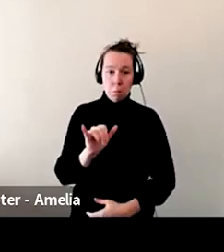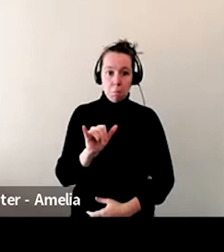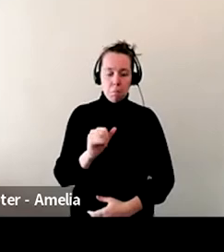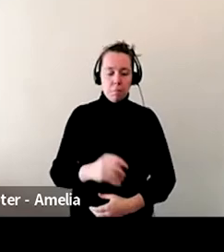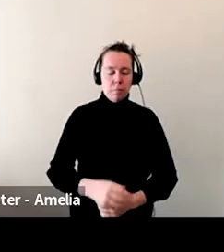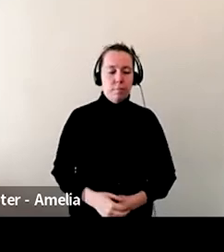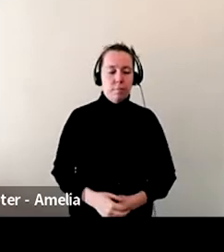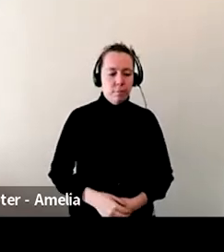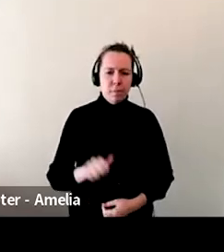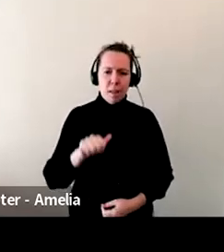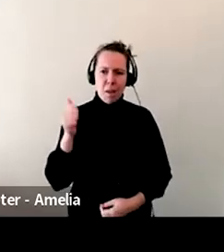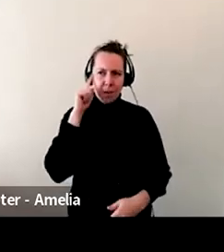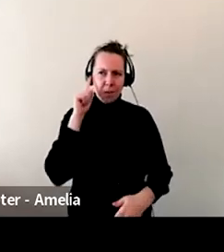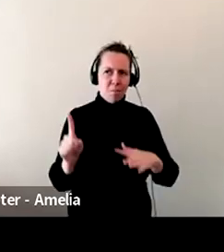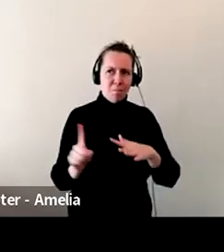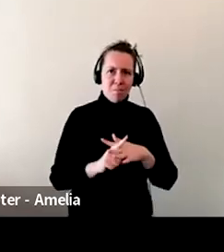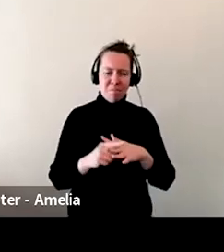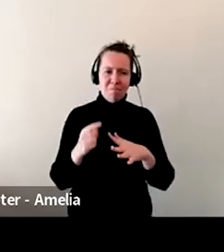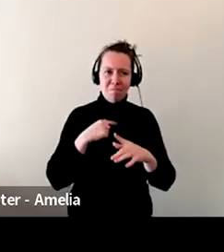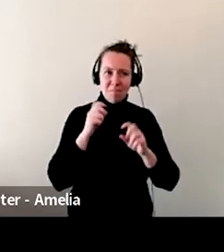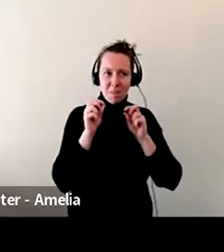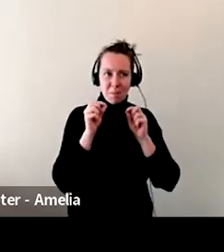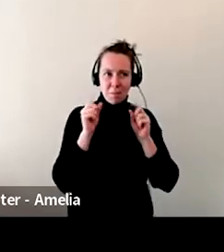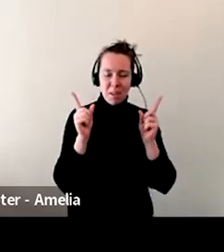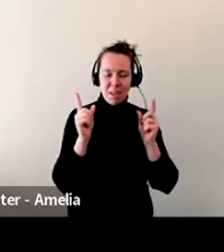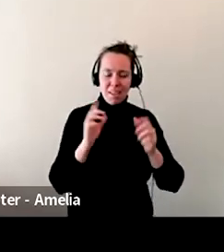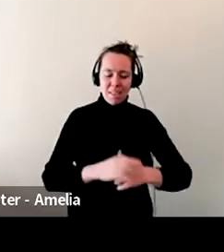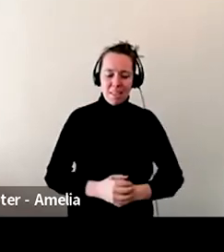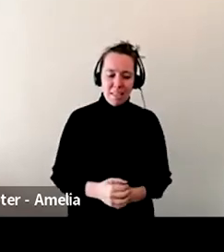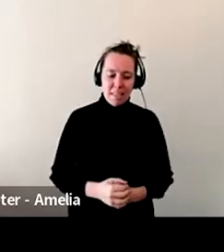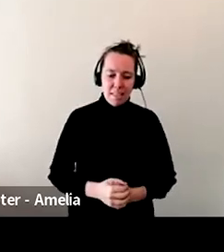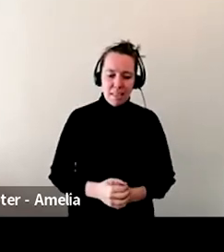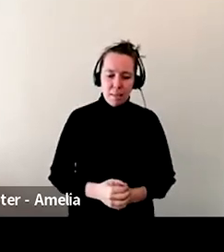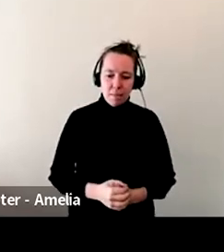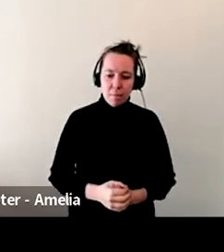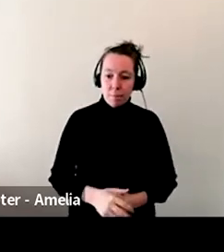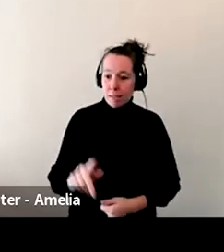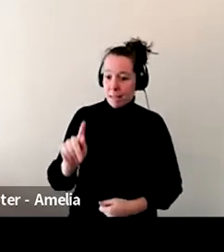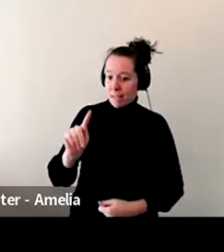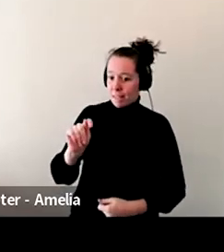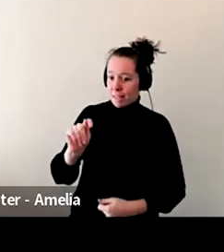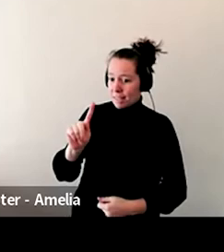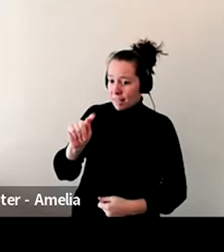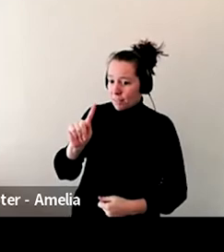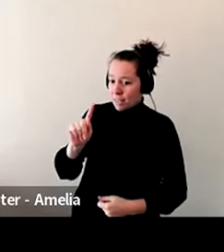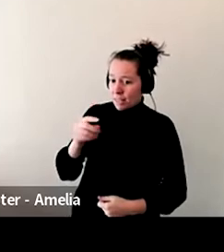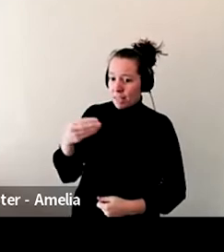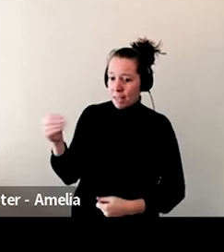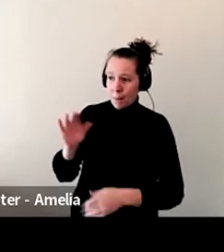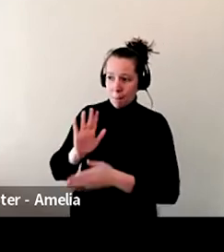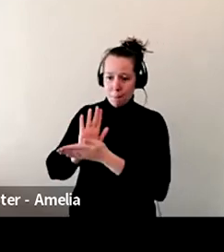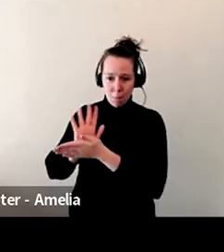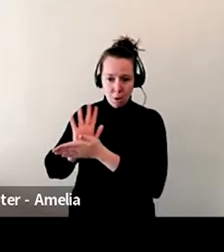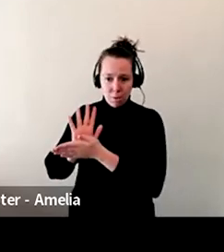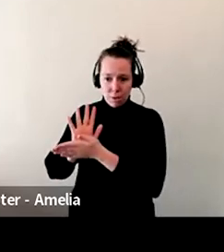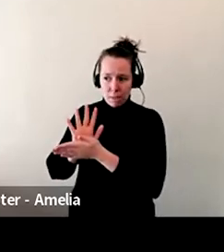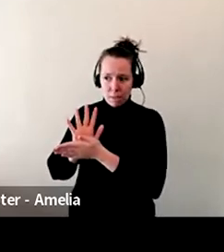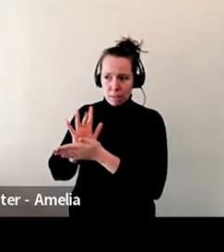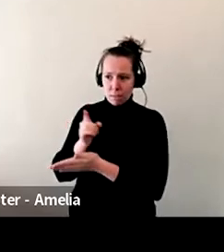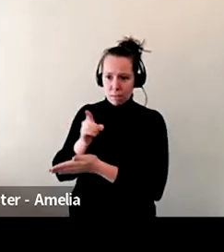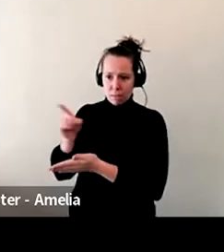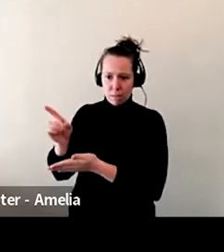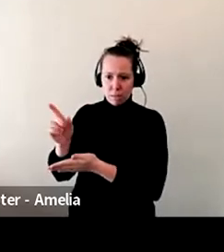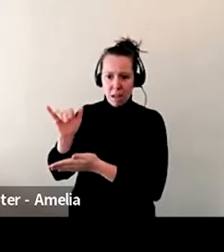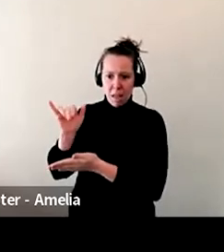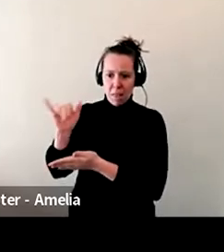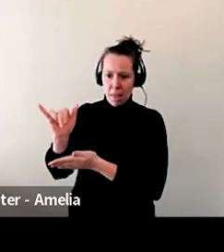I didn't anticipate so much is the amount that TV and movie adaptations, um, the